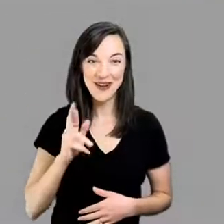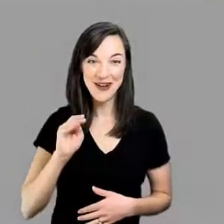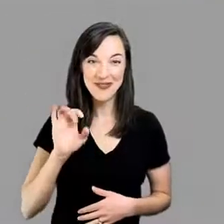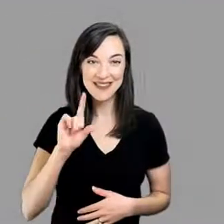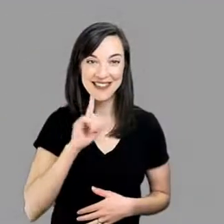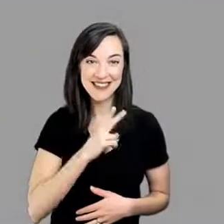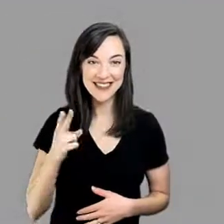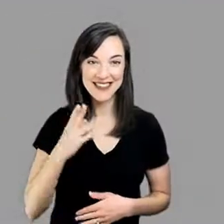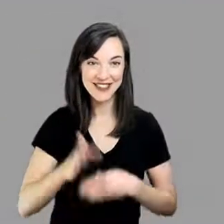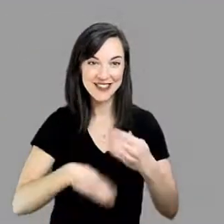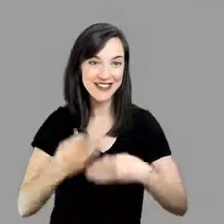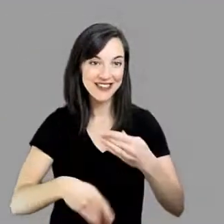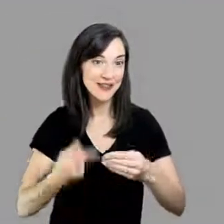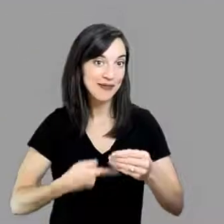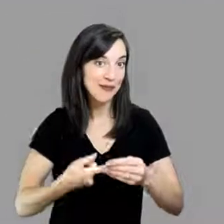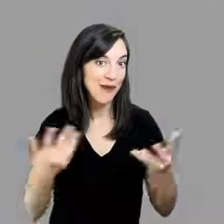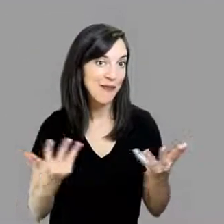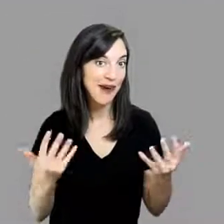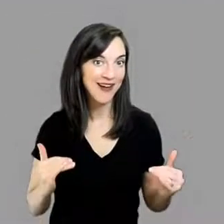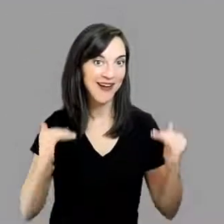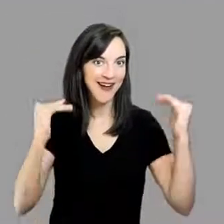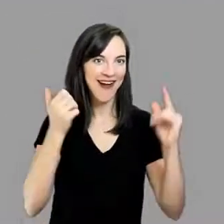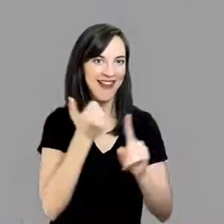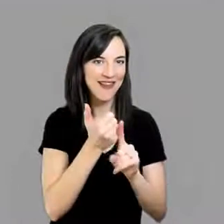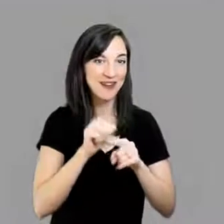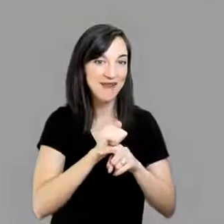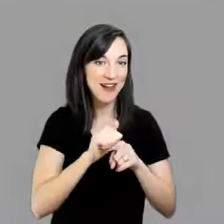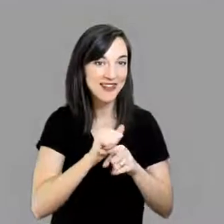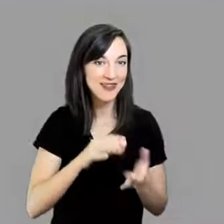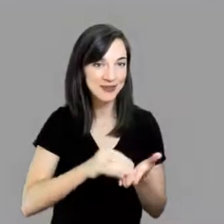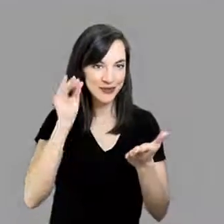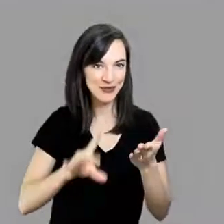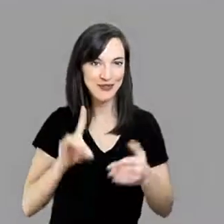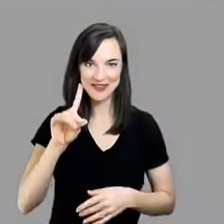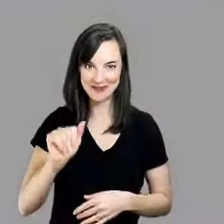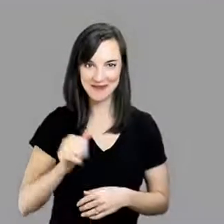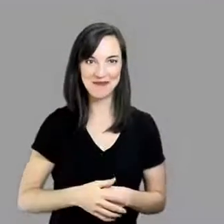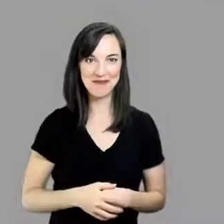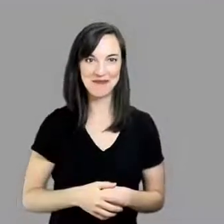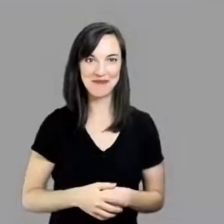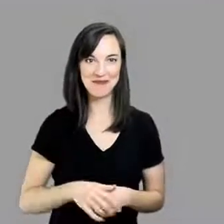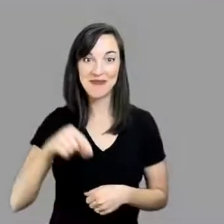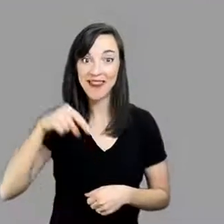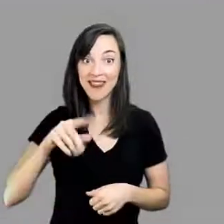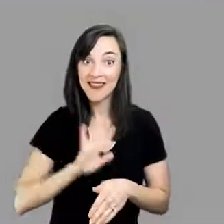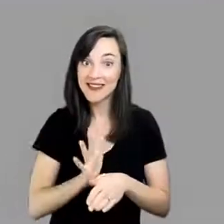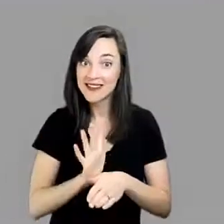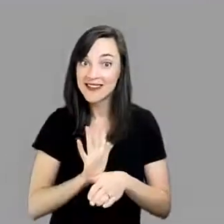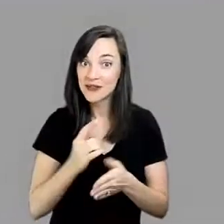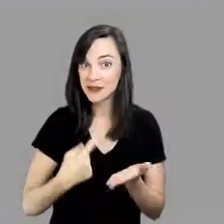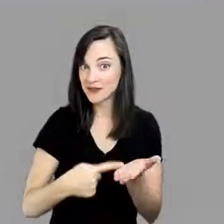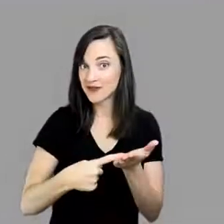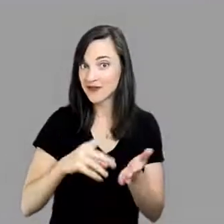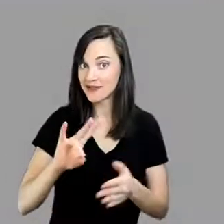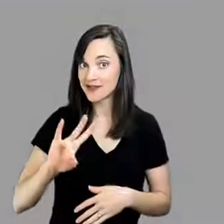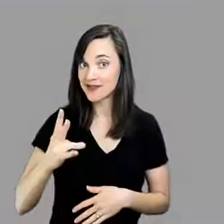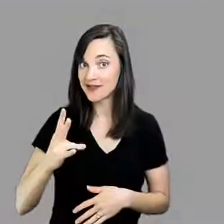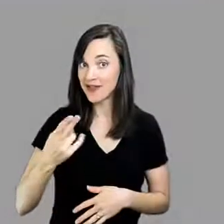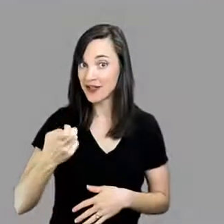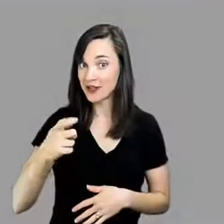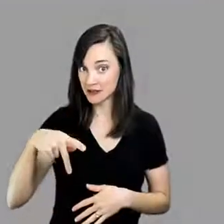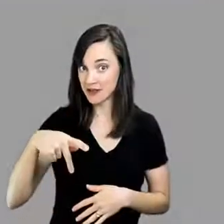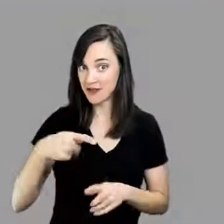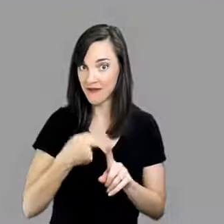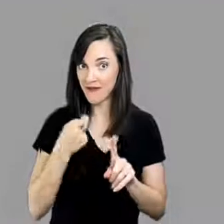Welcome to RMTC DHH's series on the High Leverage Practices for Students with Disabilities. In this video, we will be